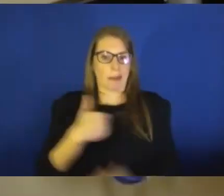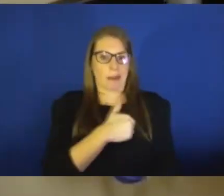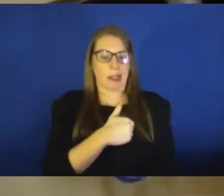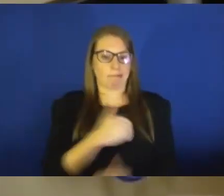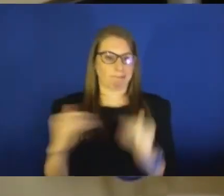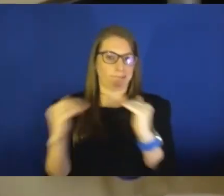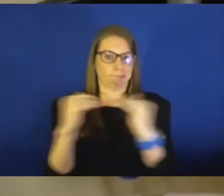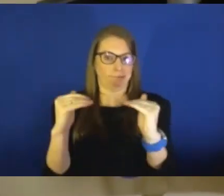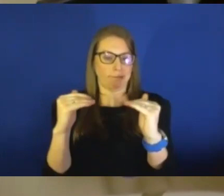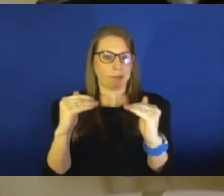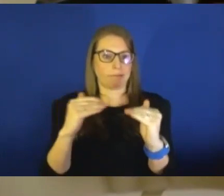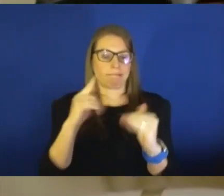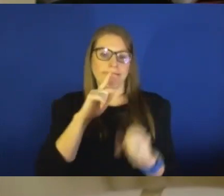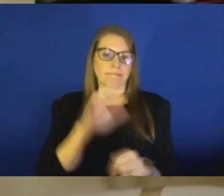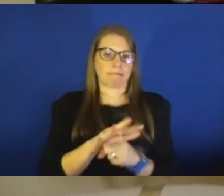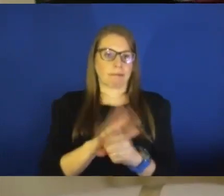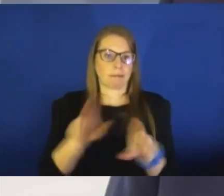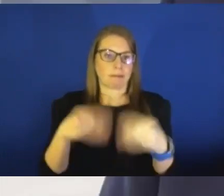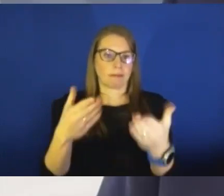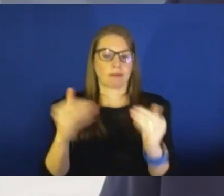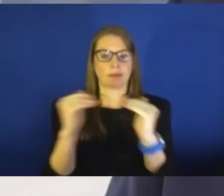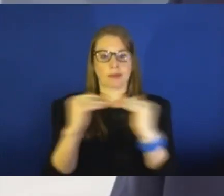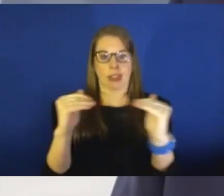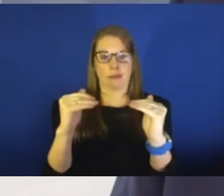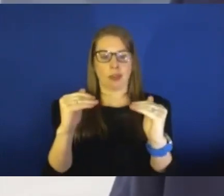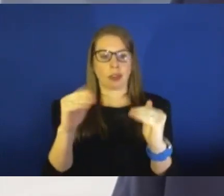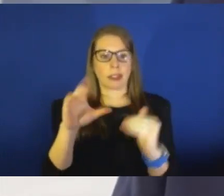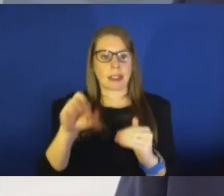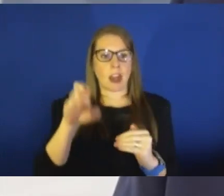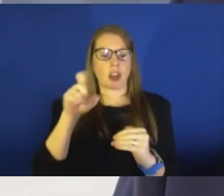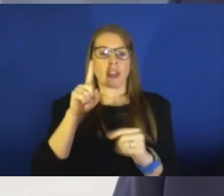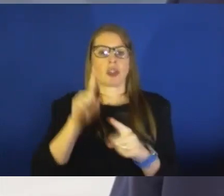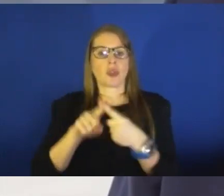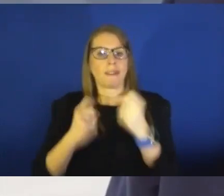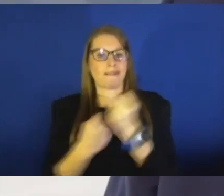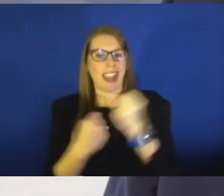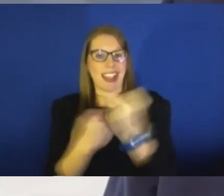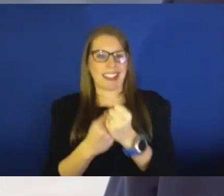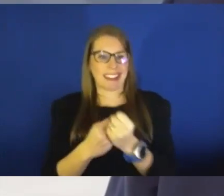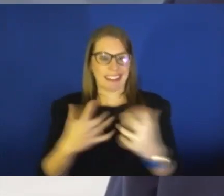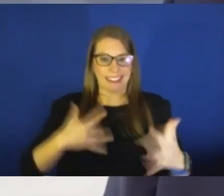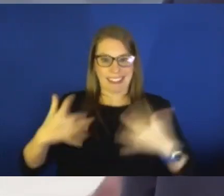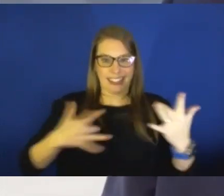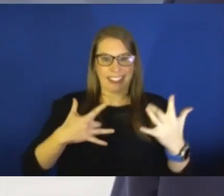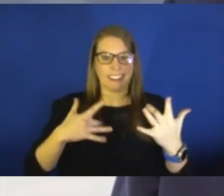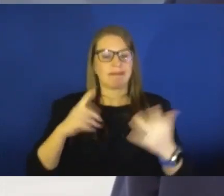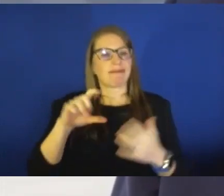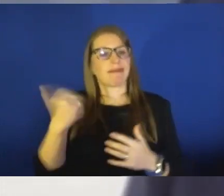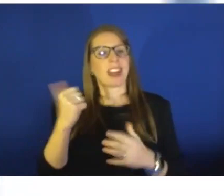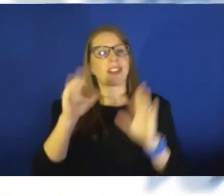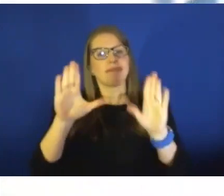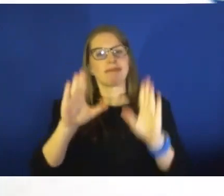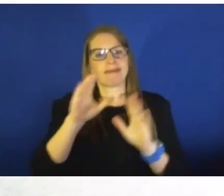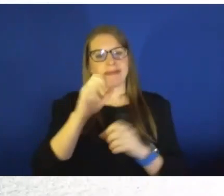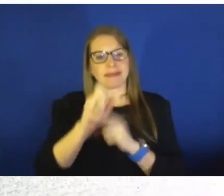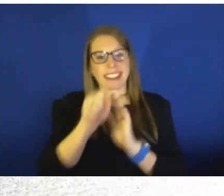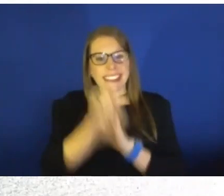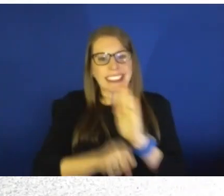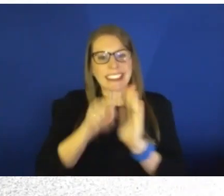providing that same level of care to the Royals fans. We're excited about another great season of Royals baseball. Go Royals!